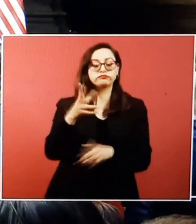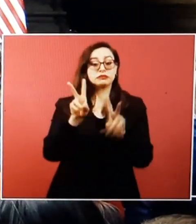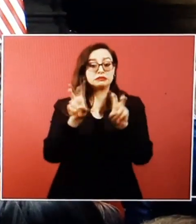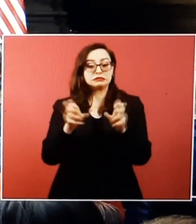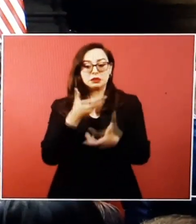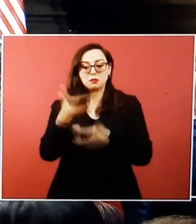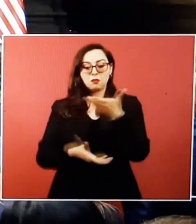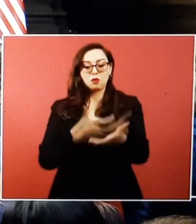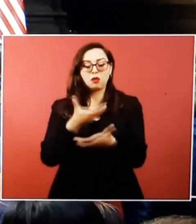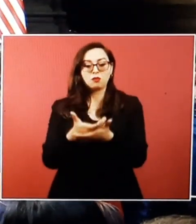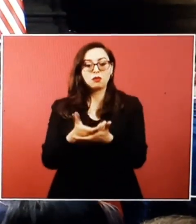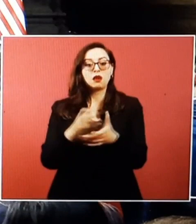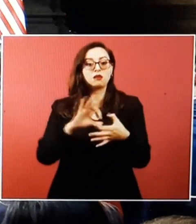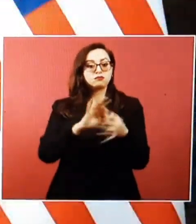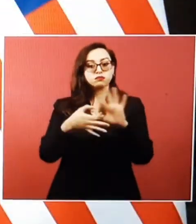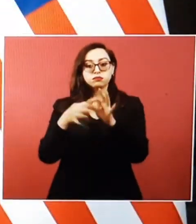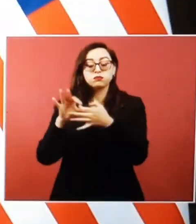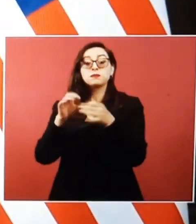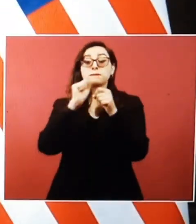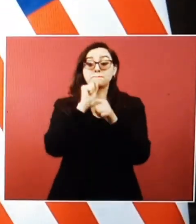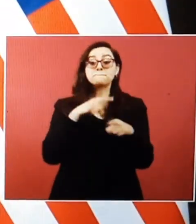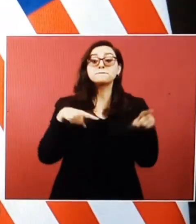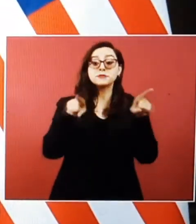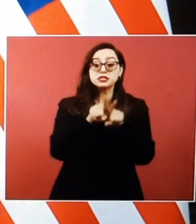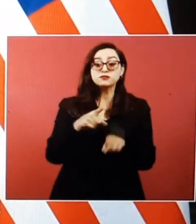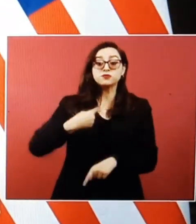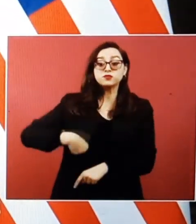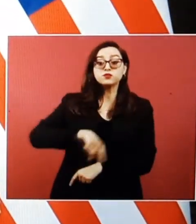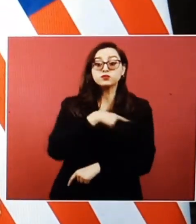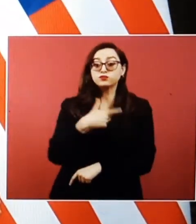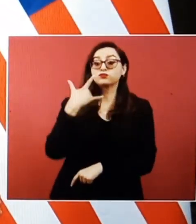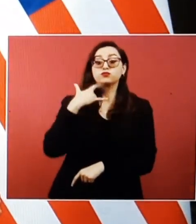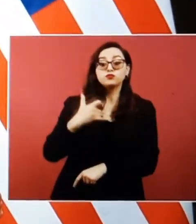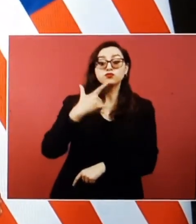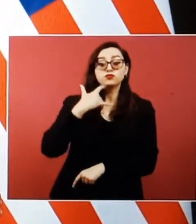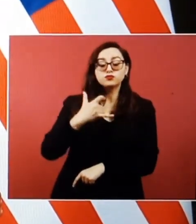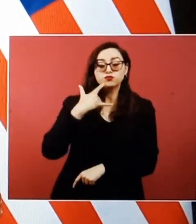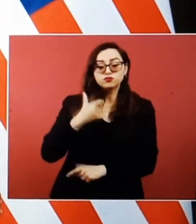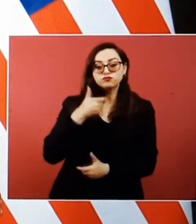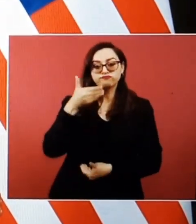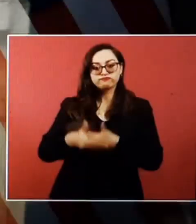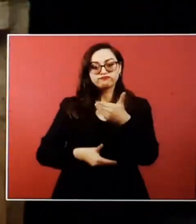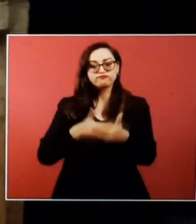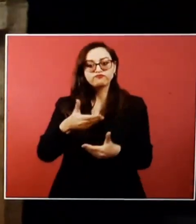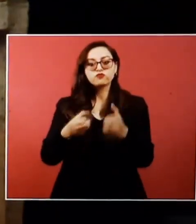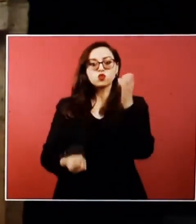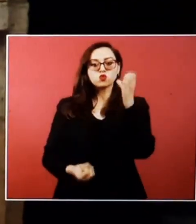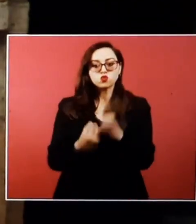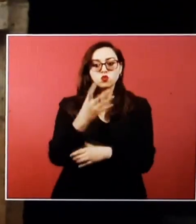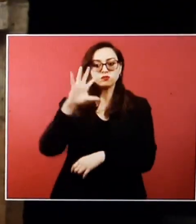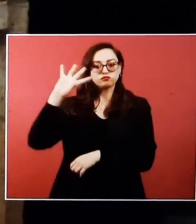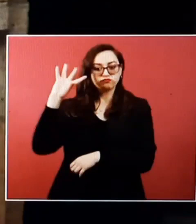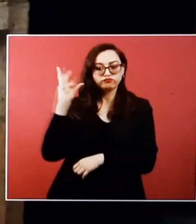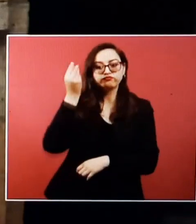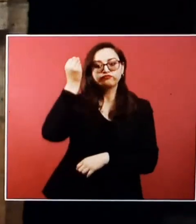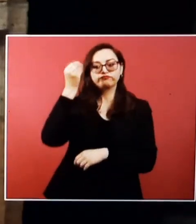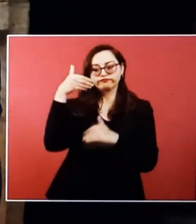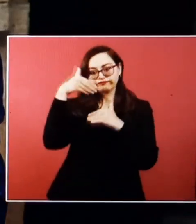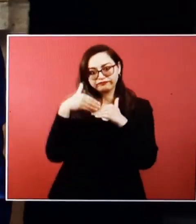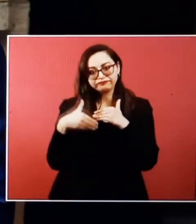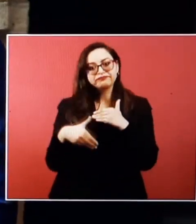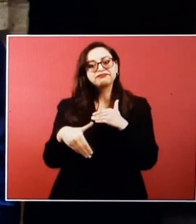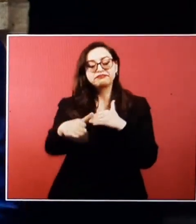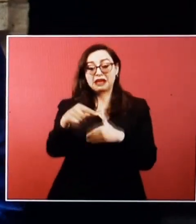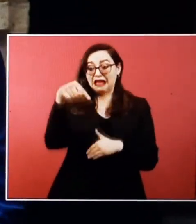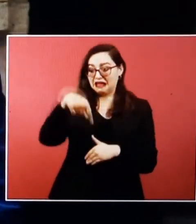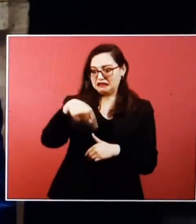continue accelerating our efforts to build the technologies of tomorrow right here in North America. This summit